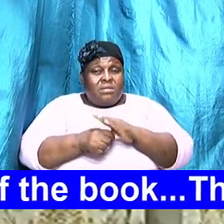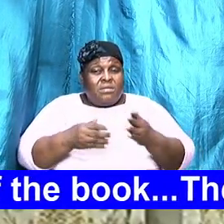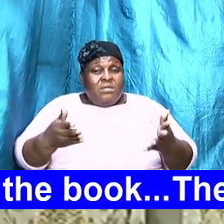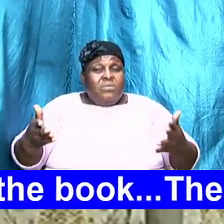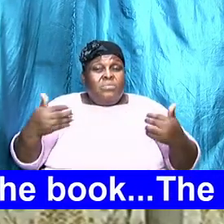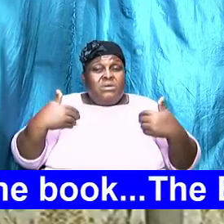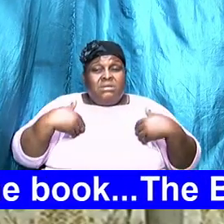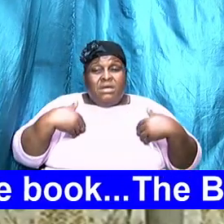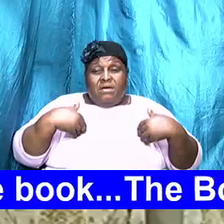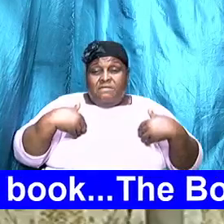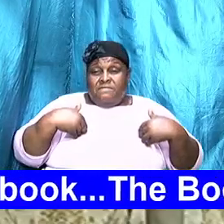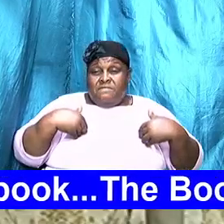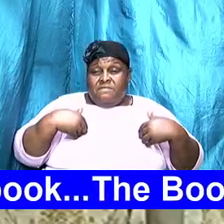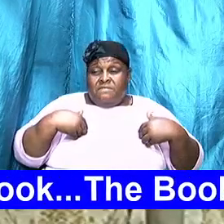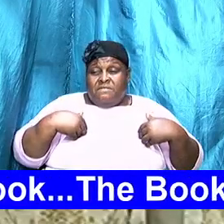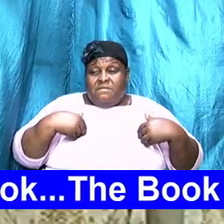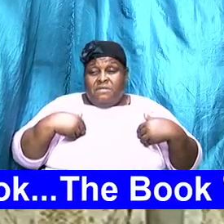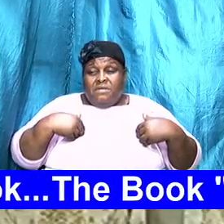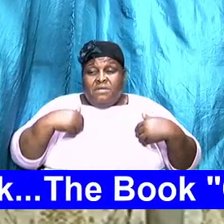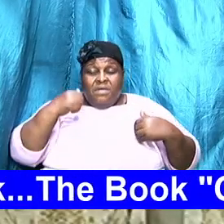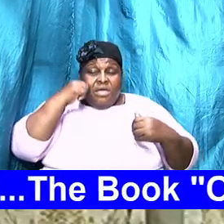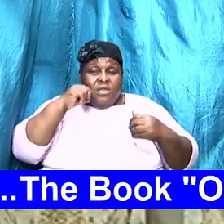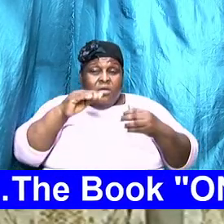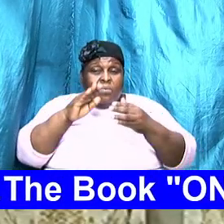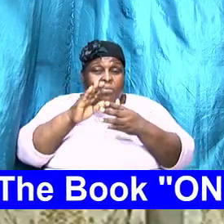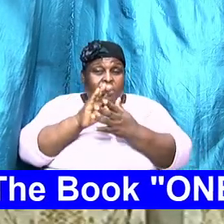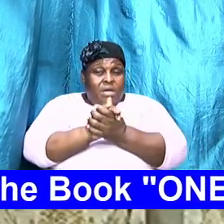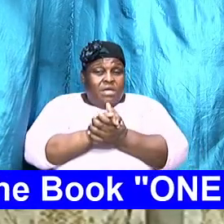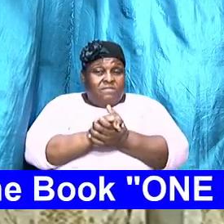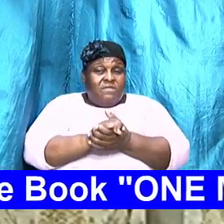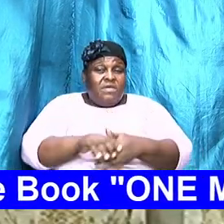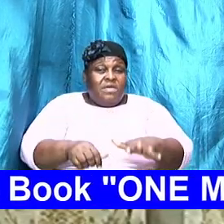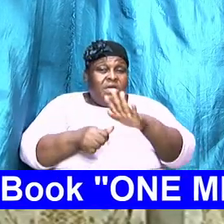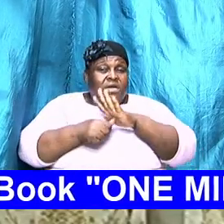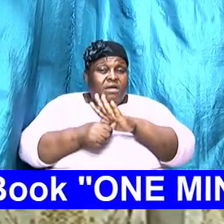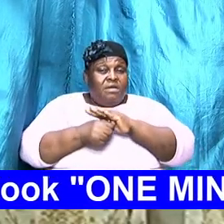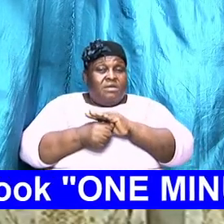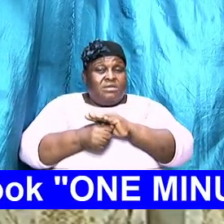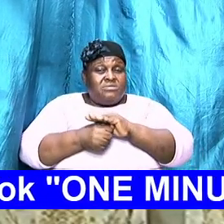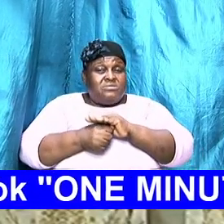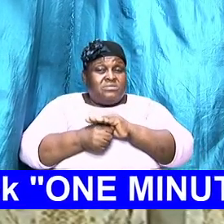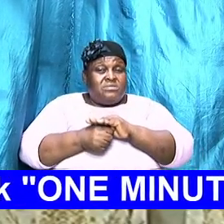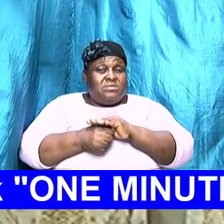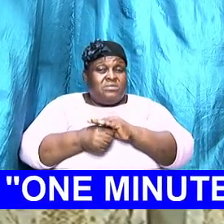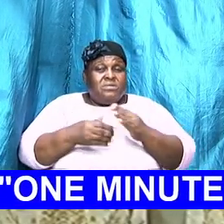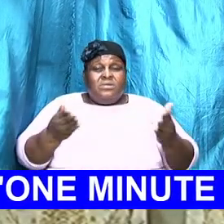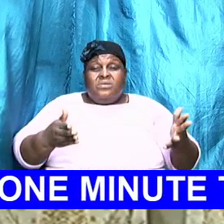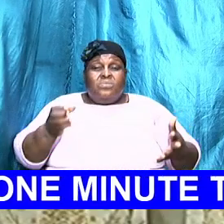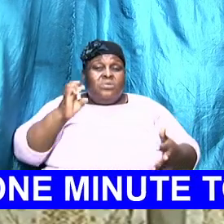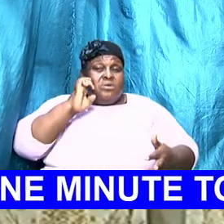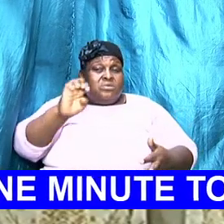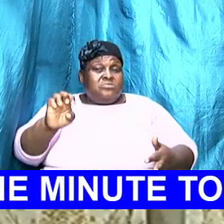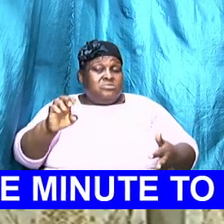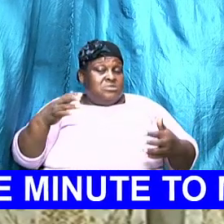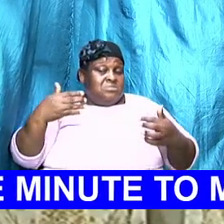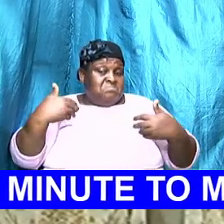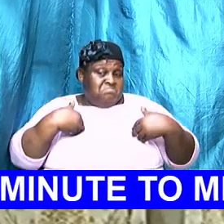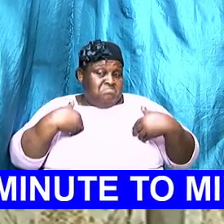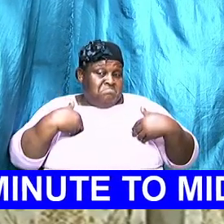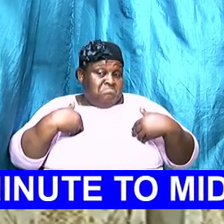has and a wife hides what she has